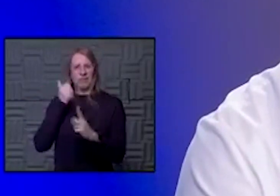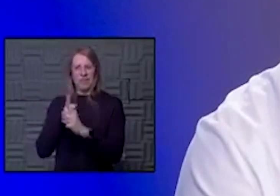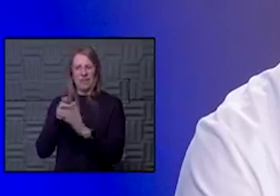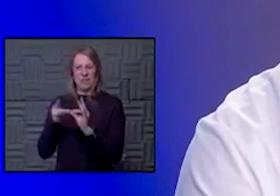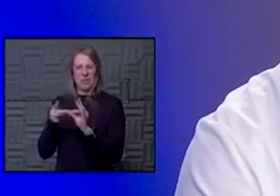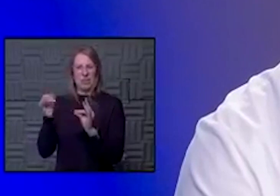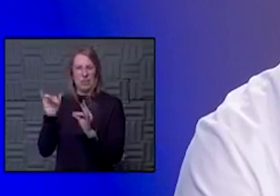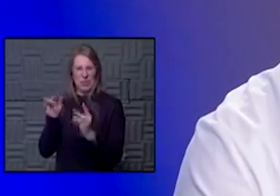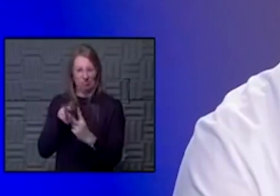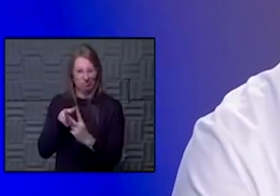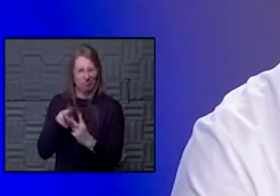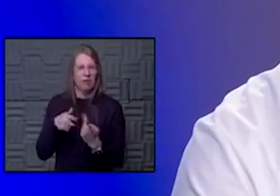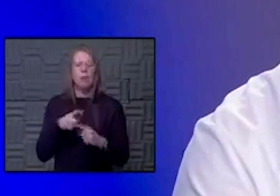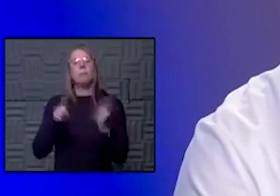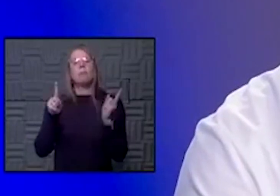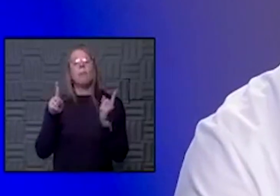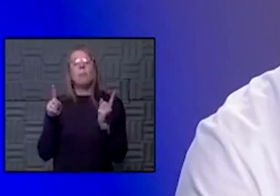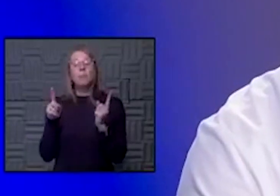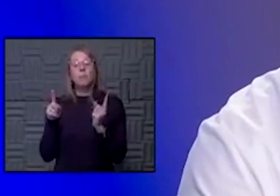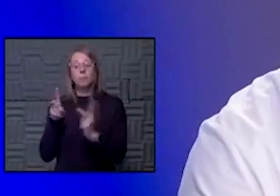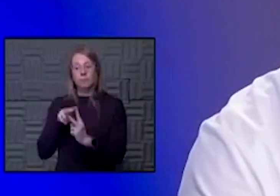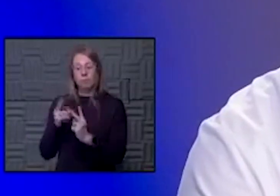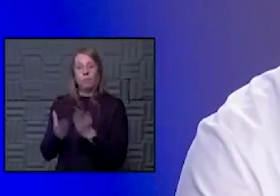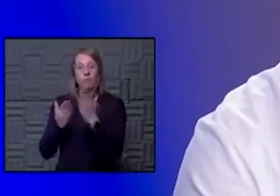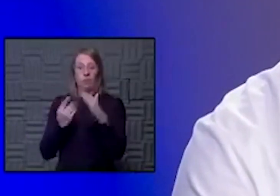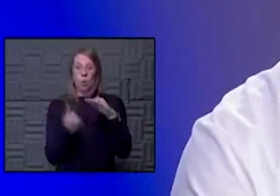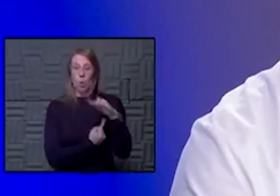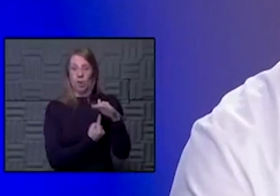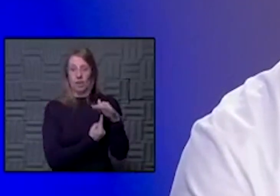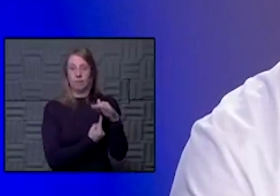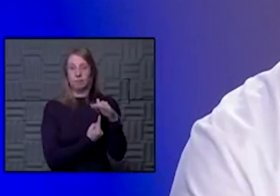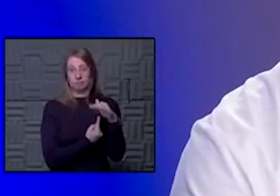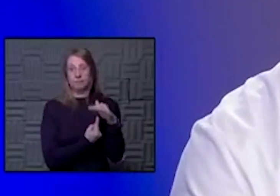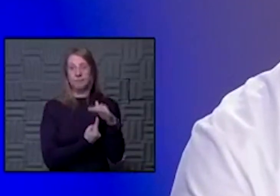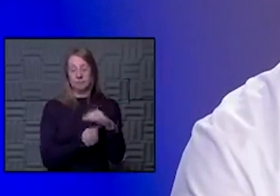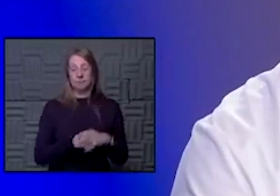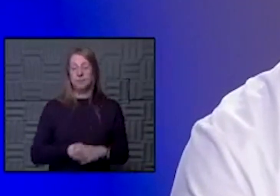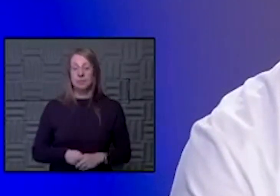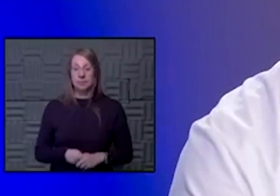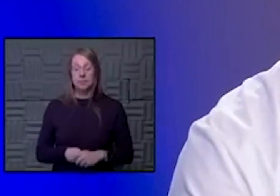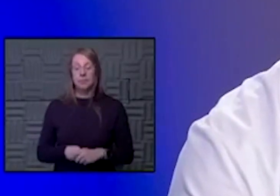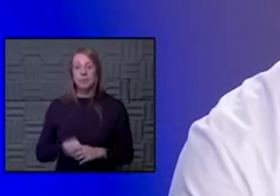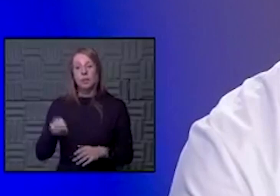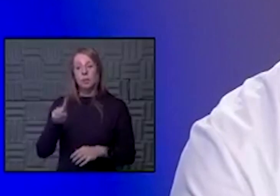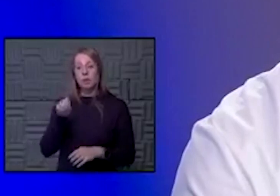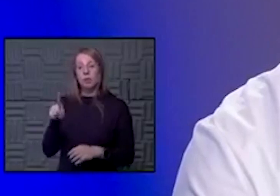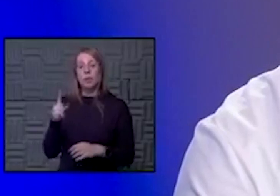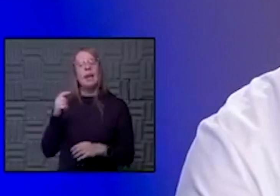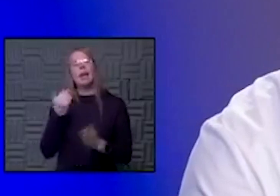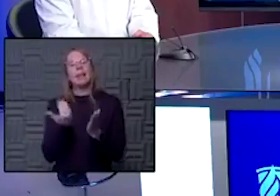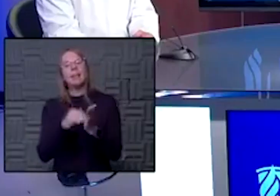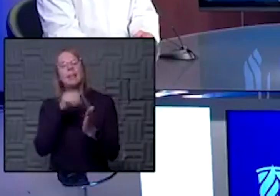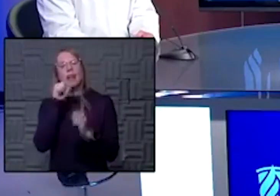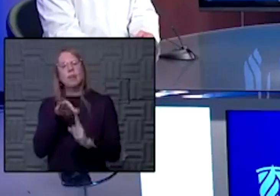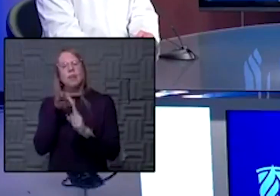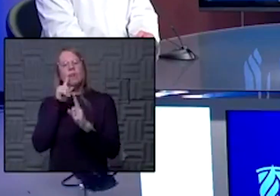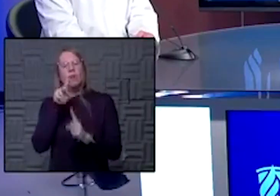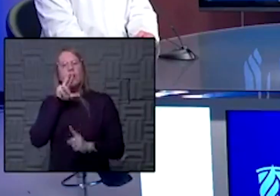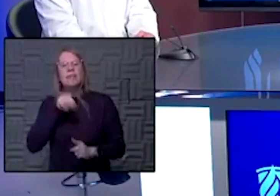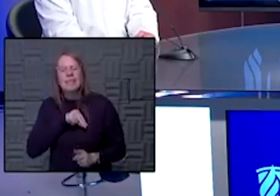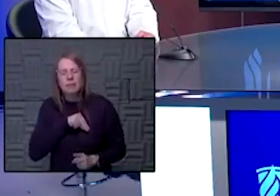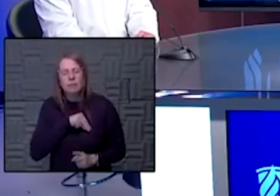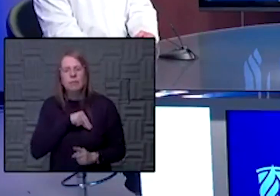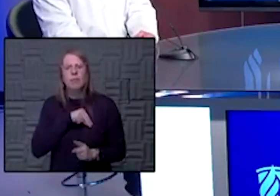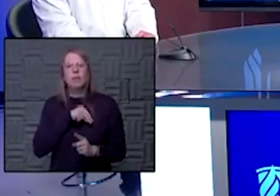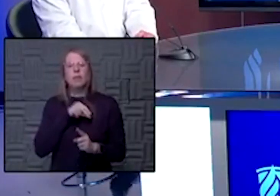Um, you know, they were recommending quarantine. So certainly, you know, the question was, well, it's not unique to Thanksgiving. It's,